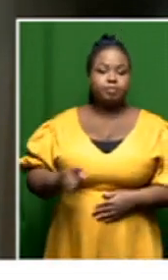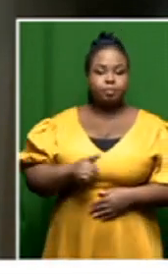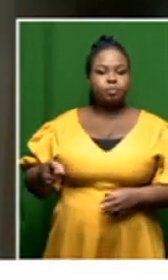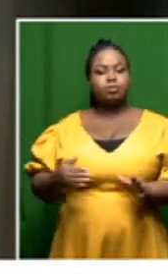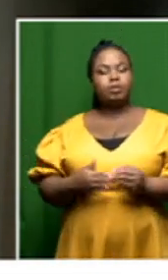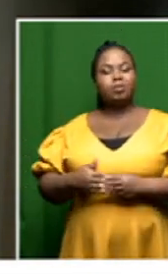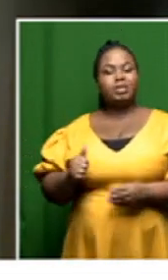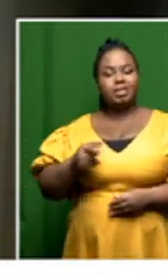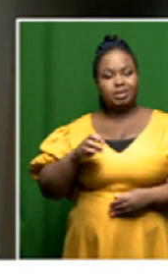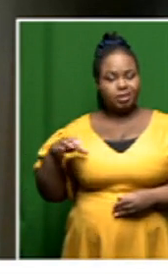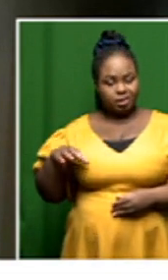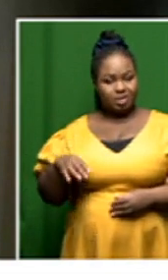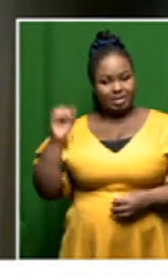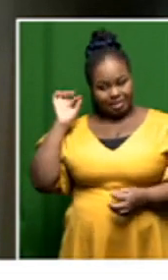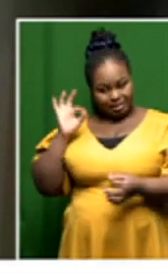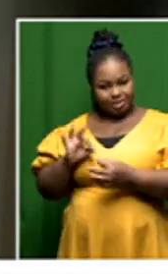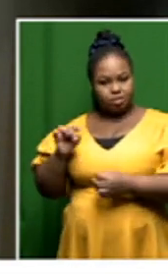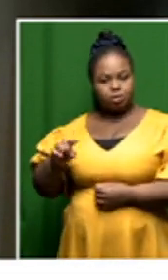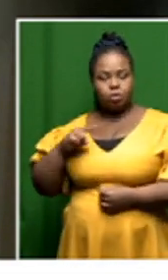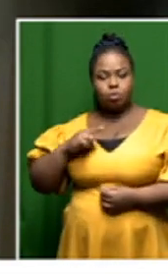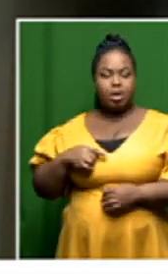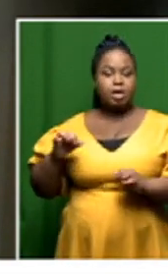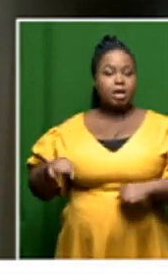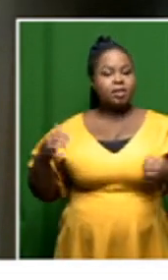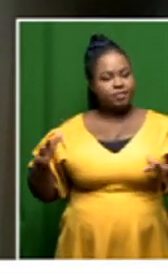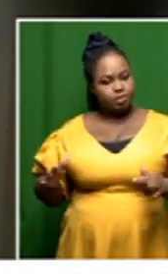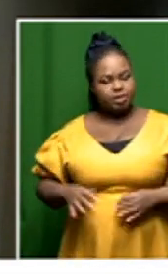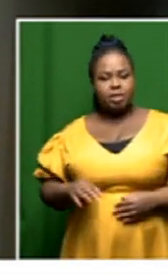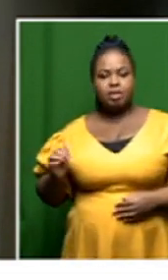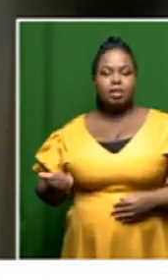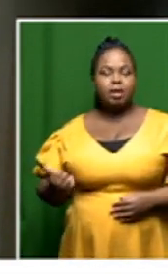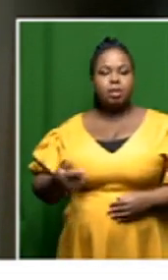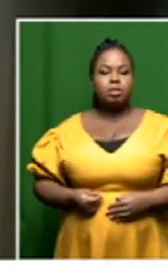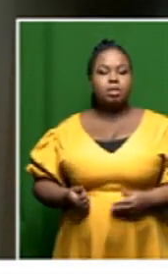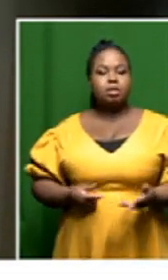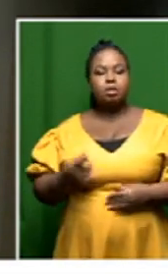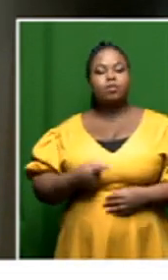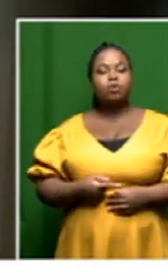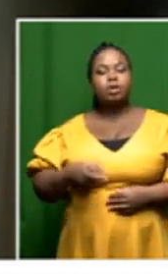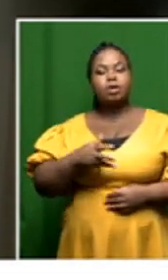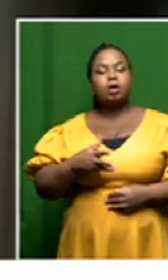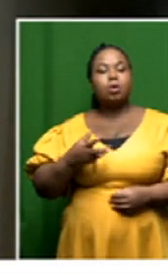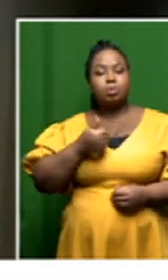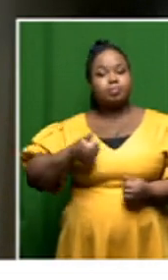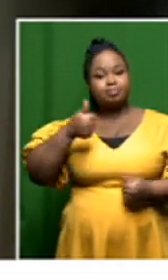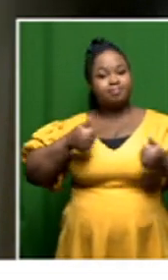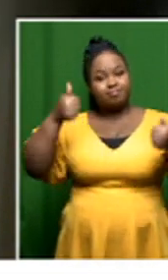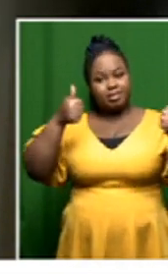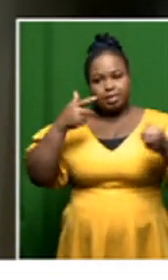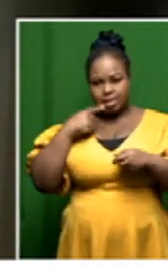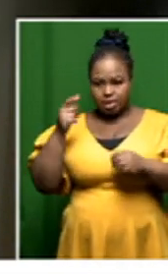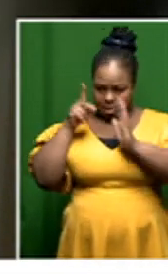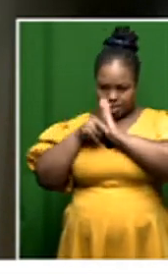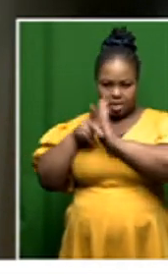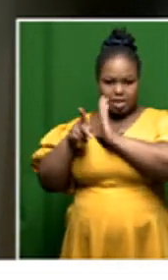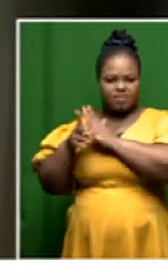members of the anc in essence by getting into those deals they sold out the blood of our martyrs by getting into those